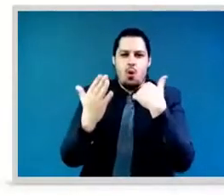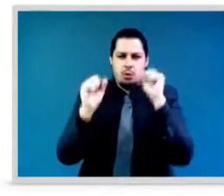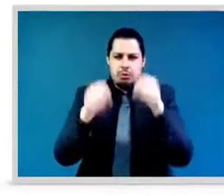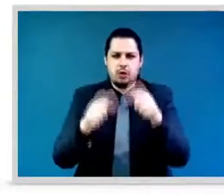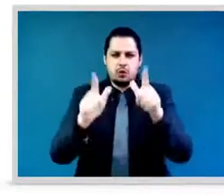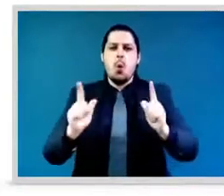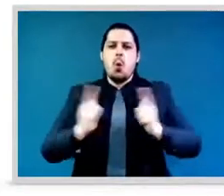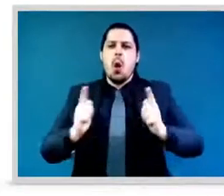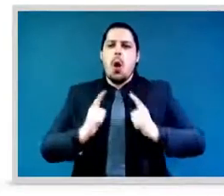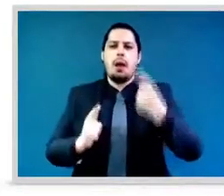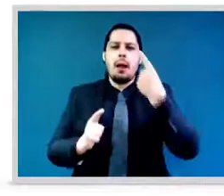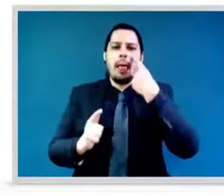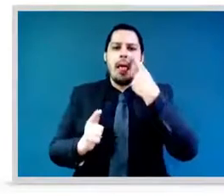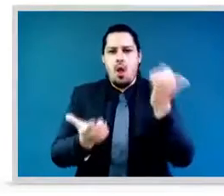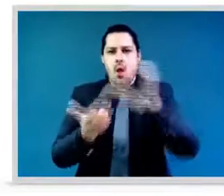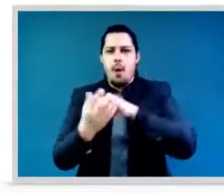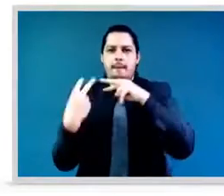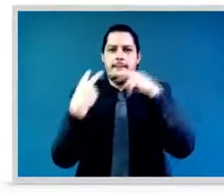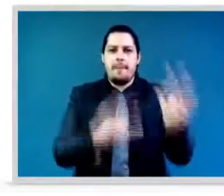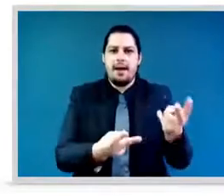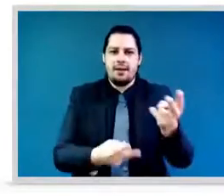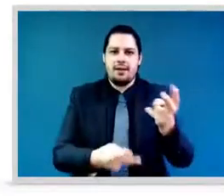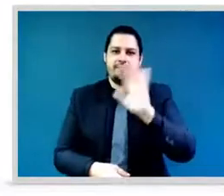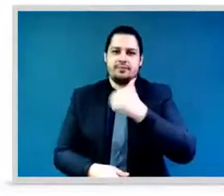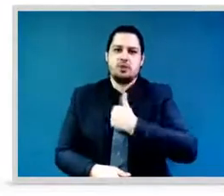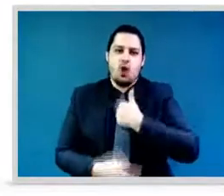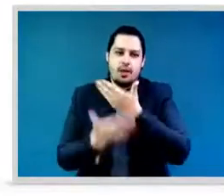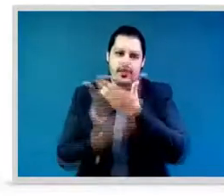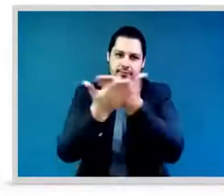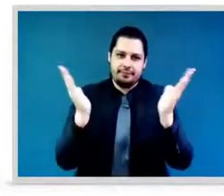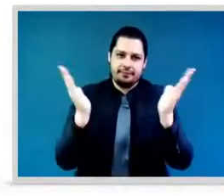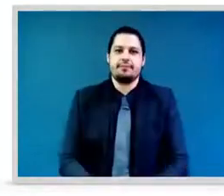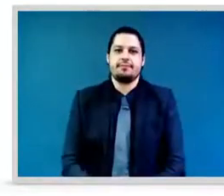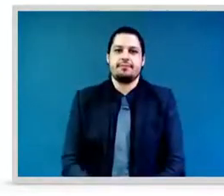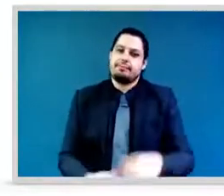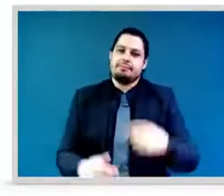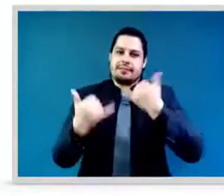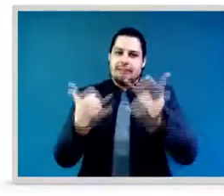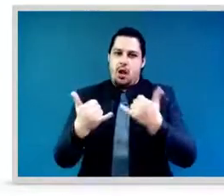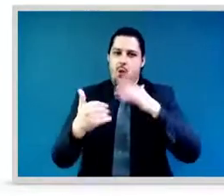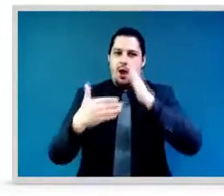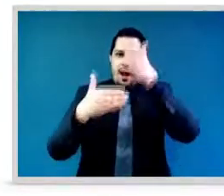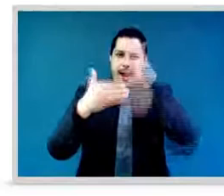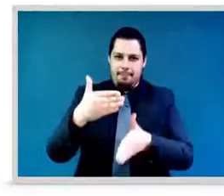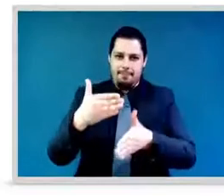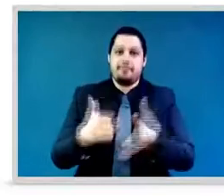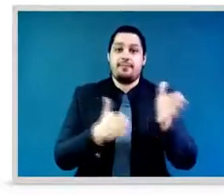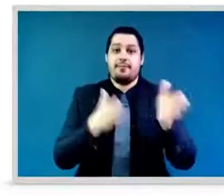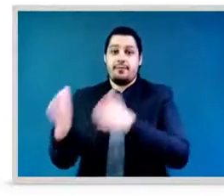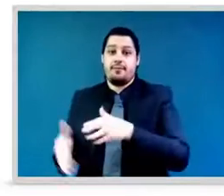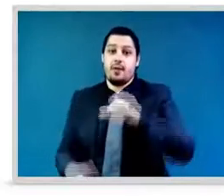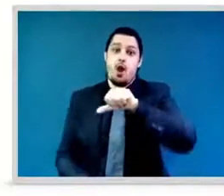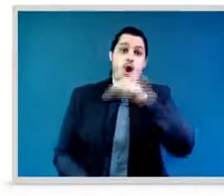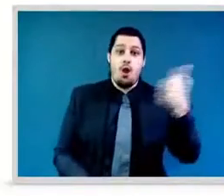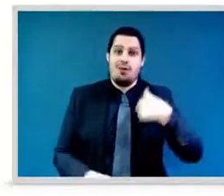Next, I'm going to ask Amanda. Amanda, I'll come back and ask you to wrap it up if you would be able to, Prime Minister.